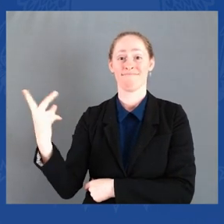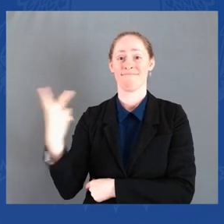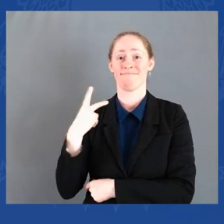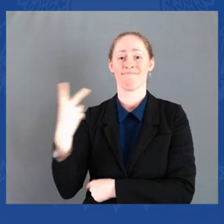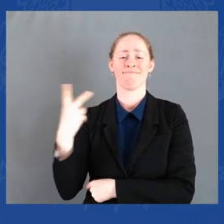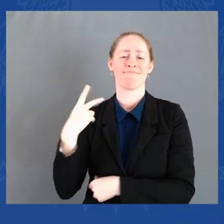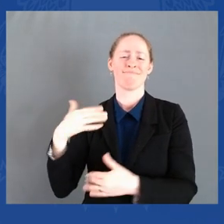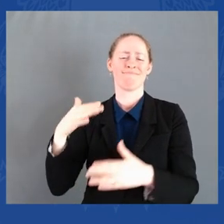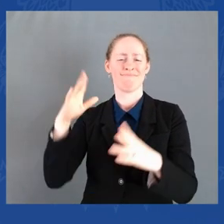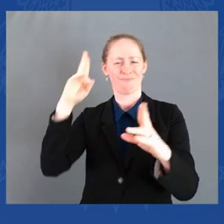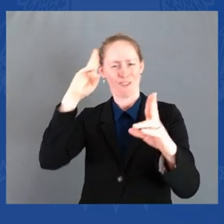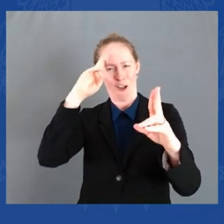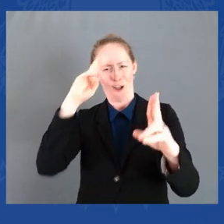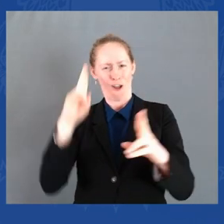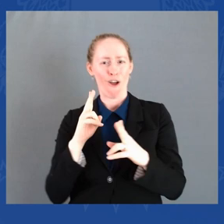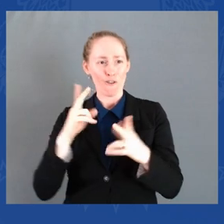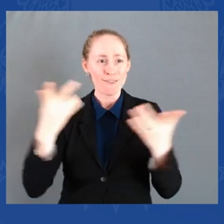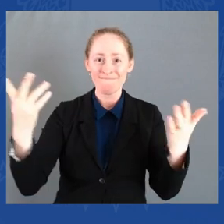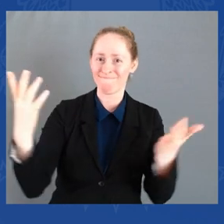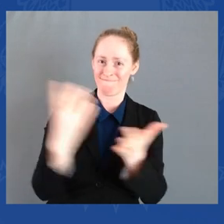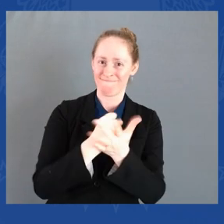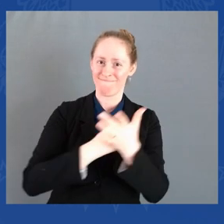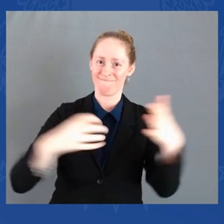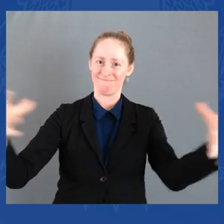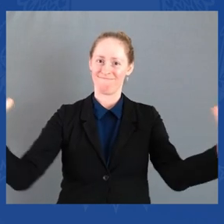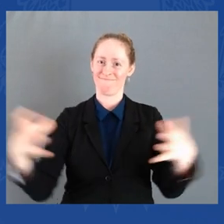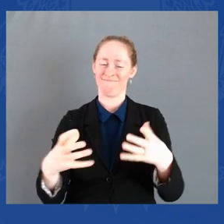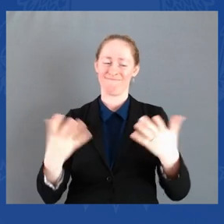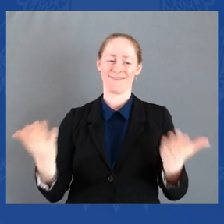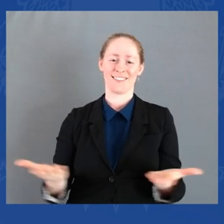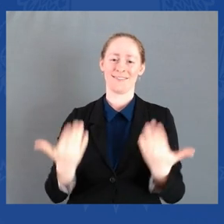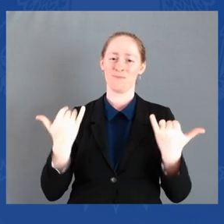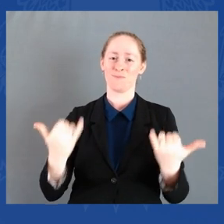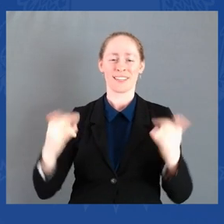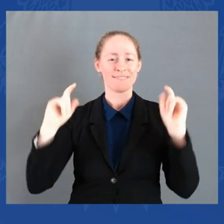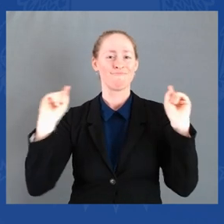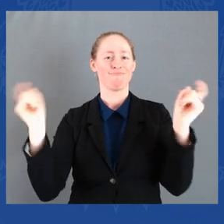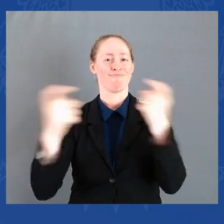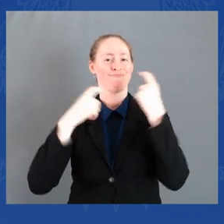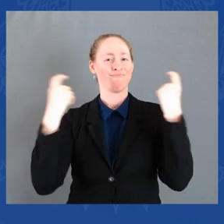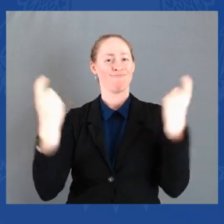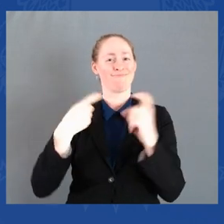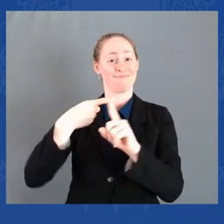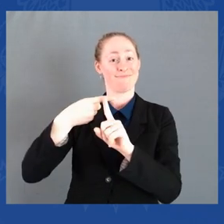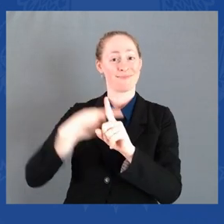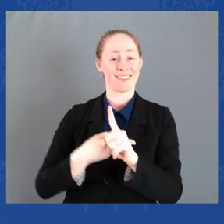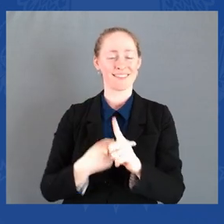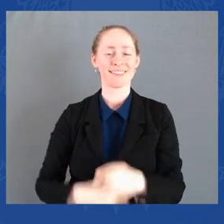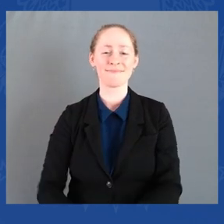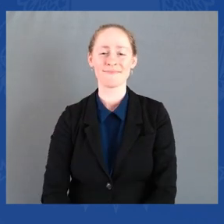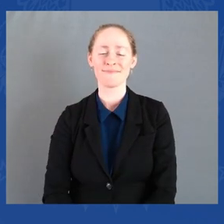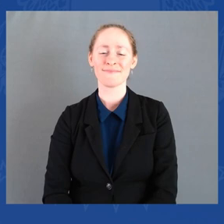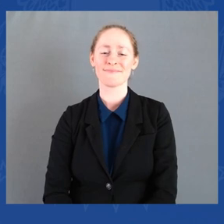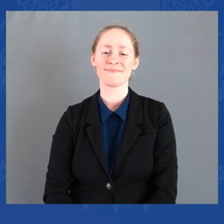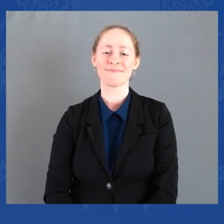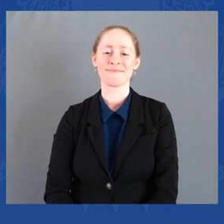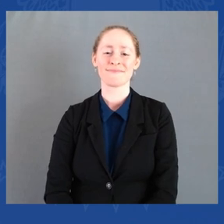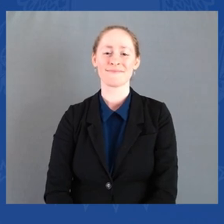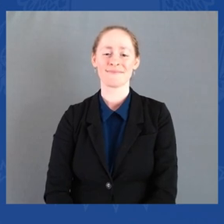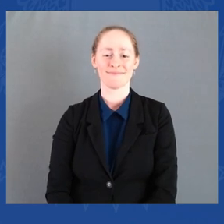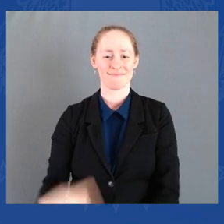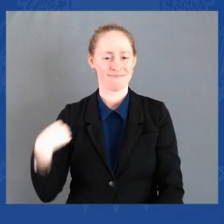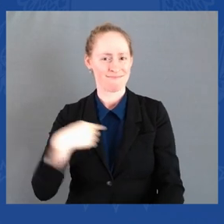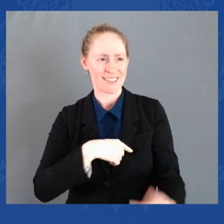Month here in the Rose Garden. You know, it's wonderful to see so many friends. U.S. Senator Maisie Hiram. Where's Maisie?